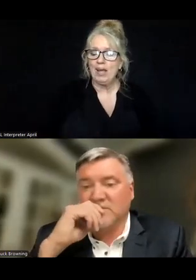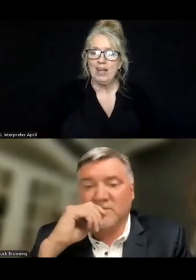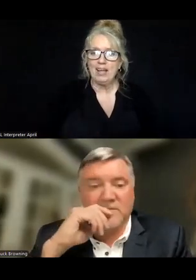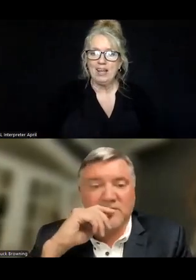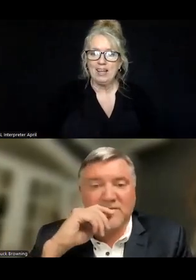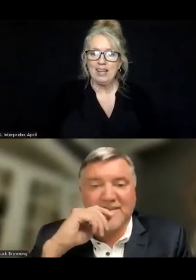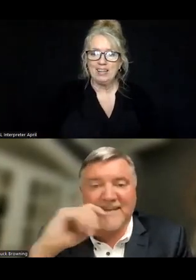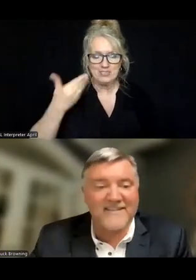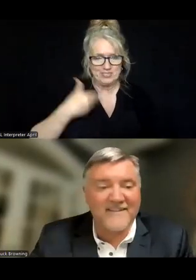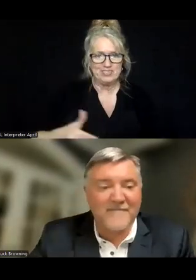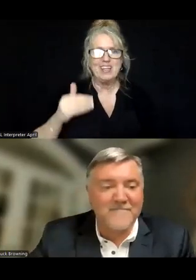I am. Thanks.